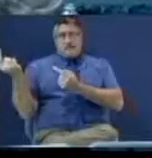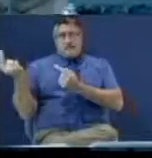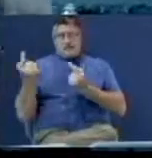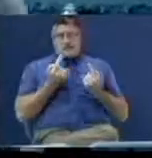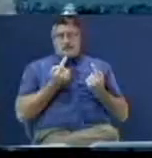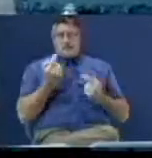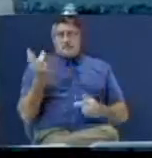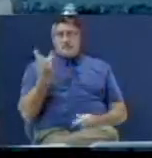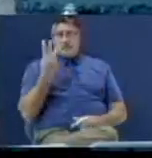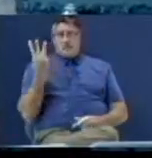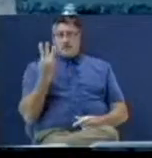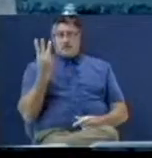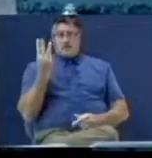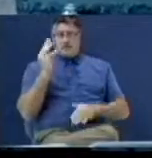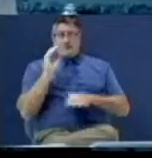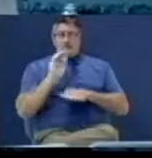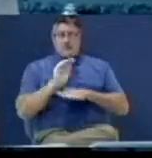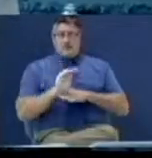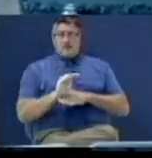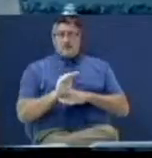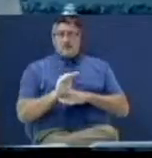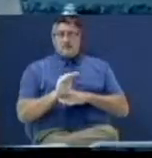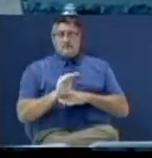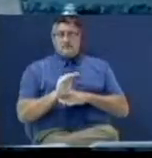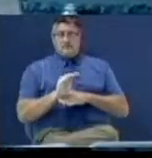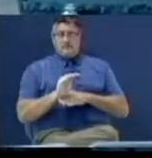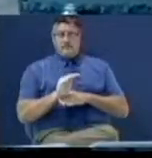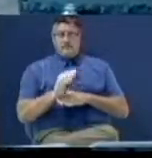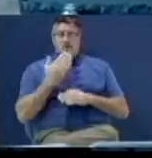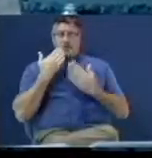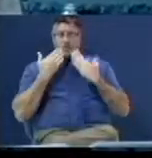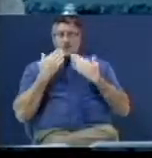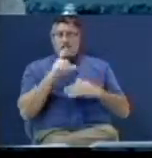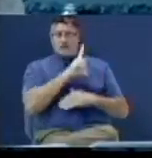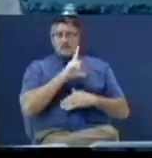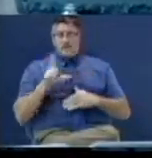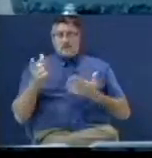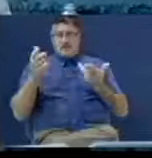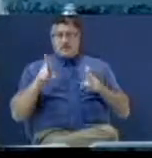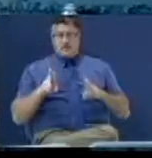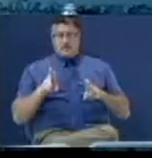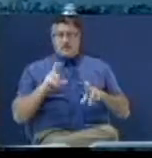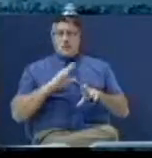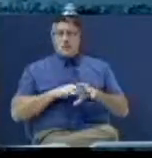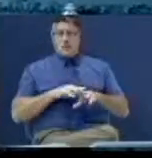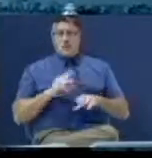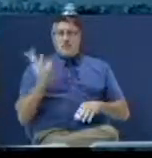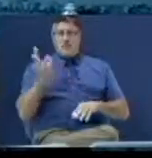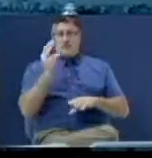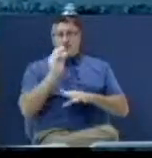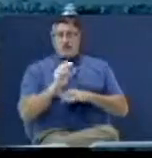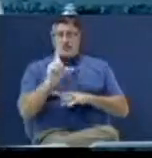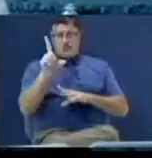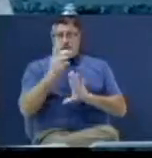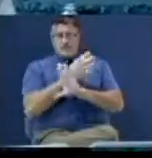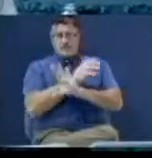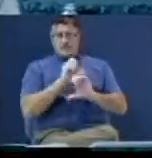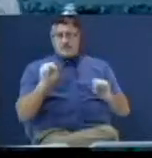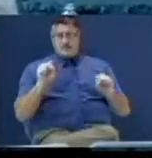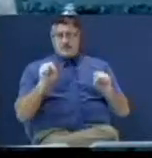Amen? And we want to, we thank God for what happened this past Wednesday night. One saved had